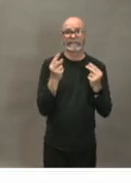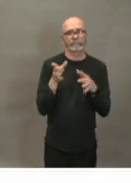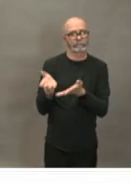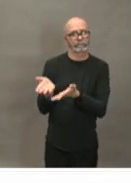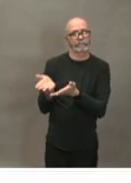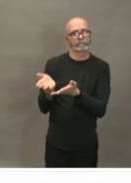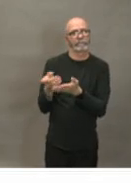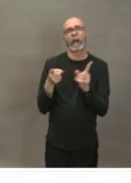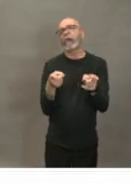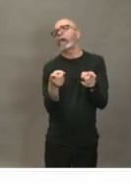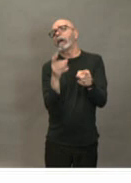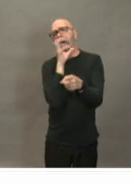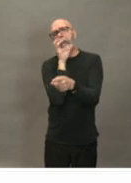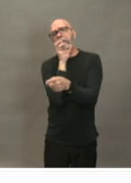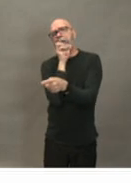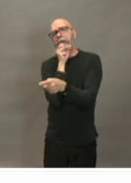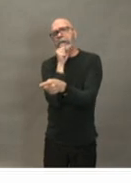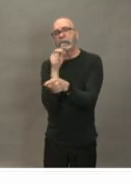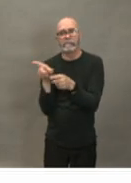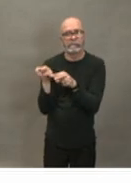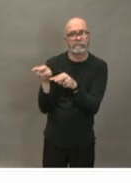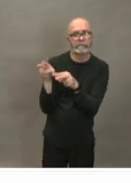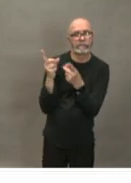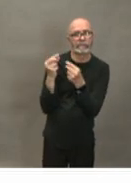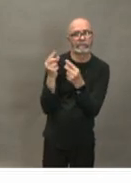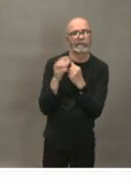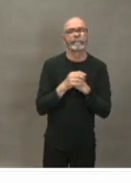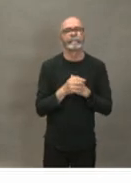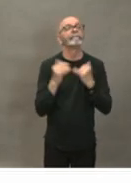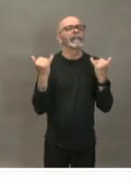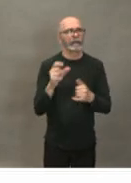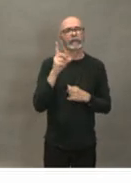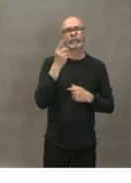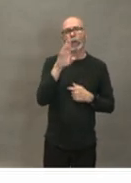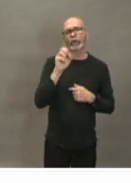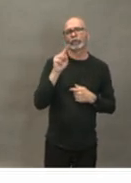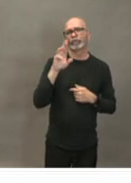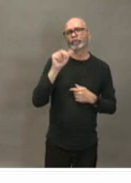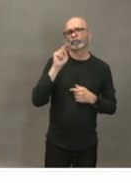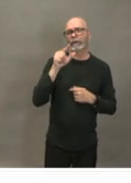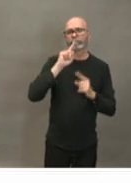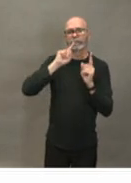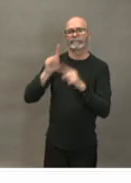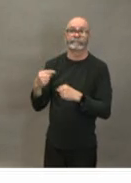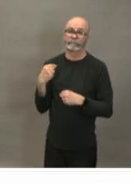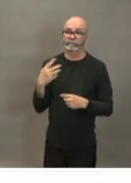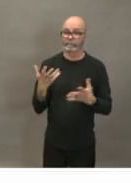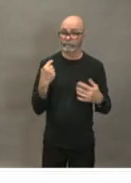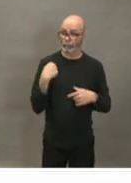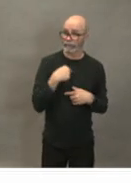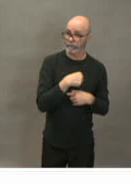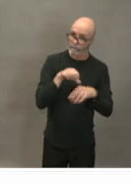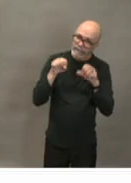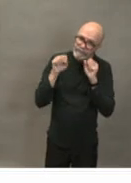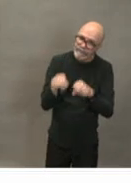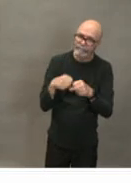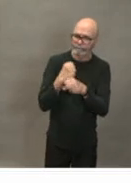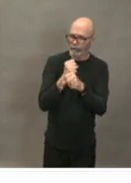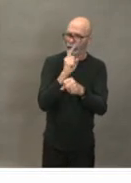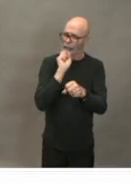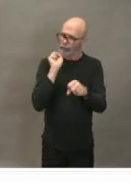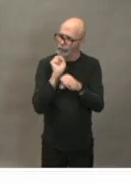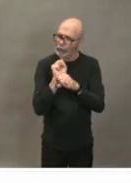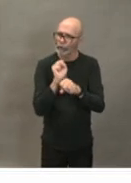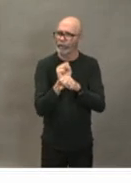that is two things how do we as the best we can make sure that we're keeping uh covet 19 out of our long-term care